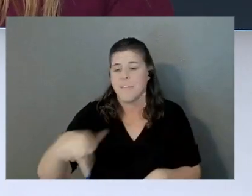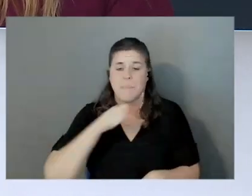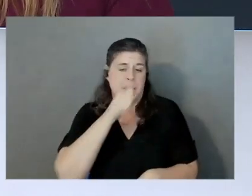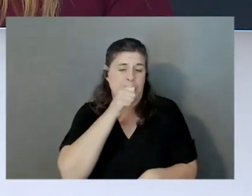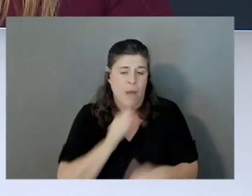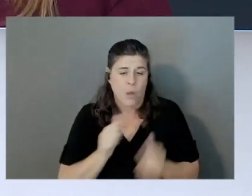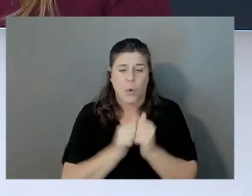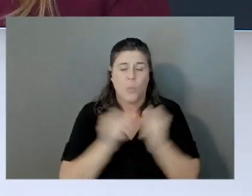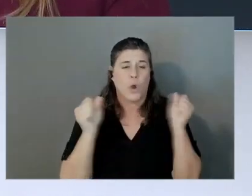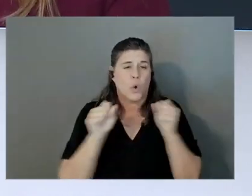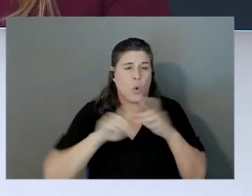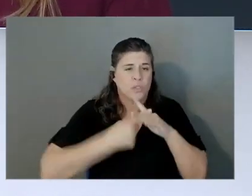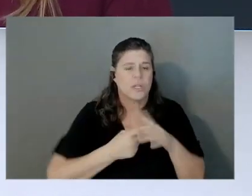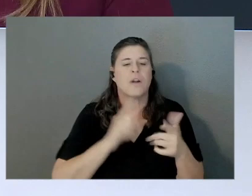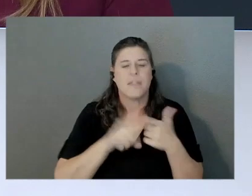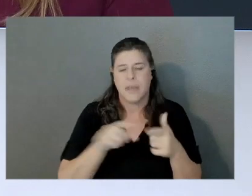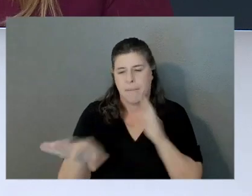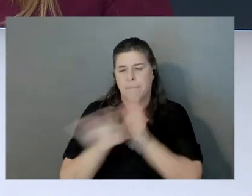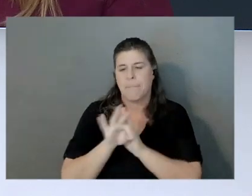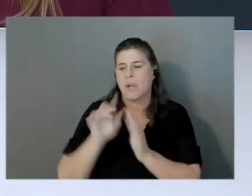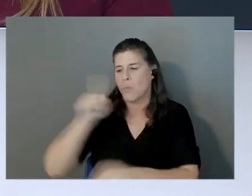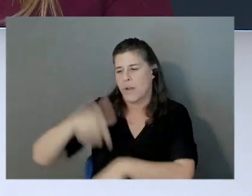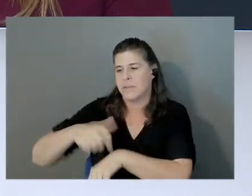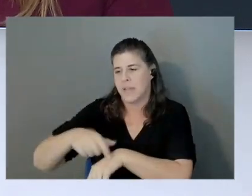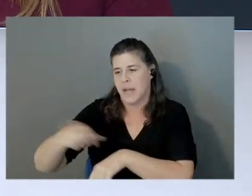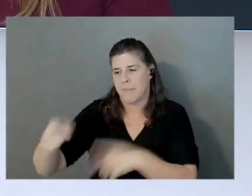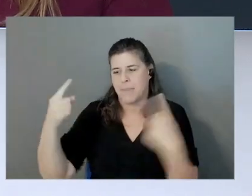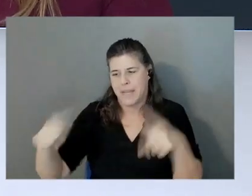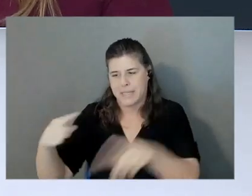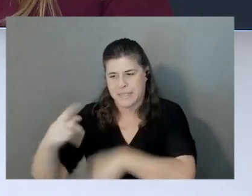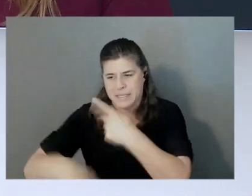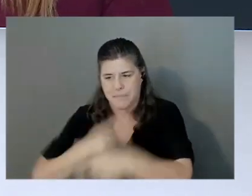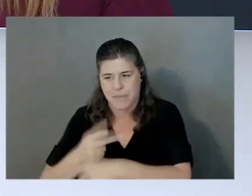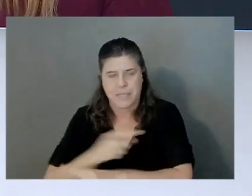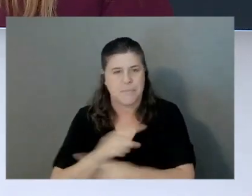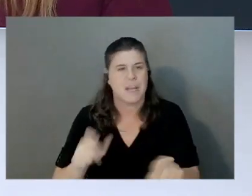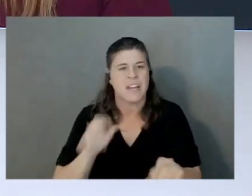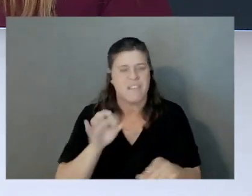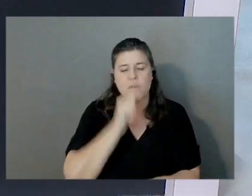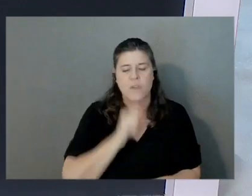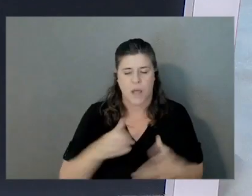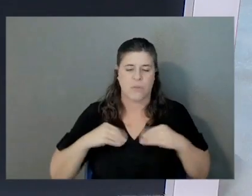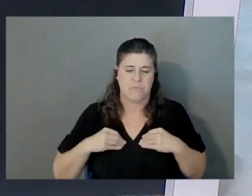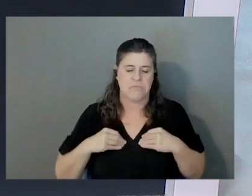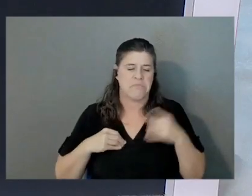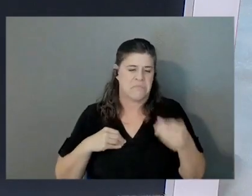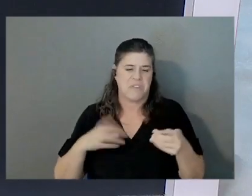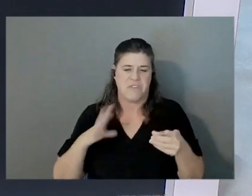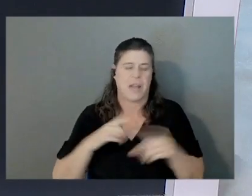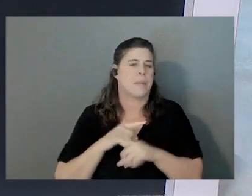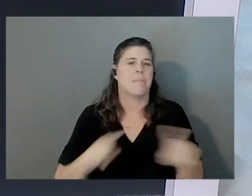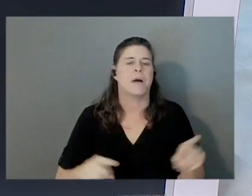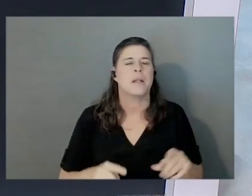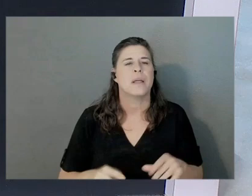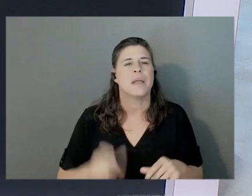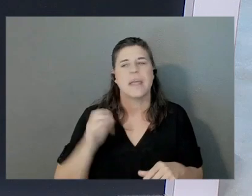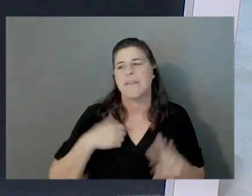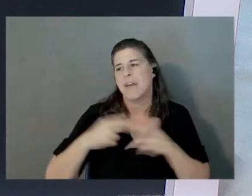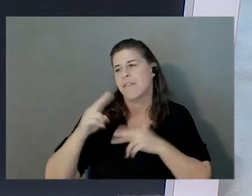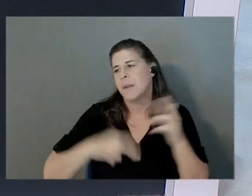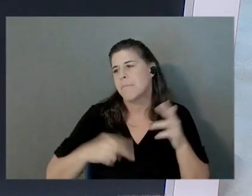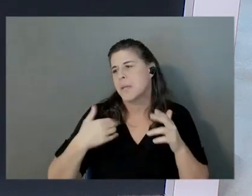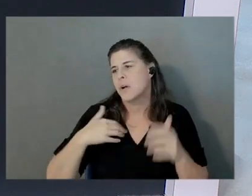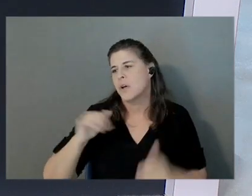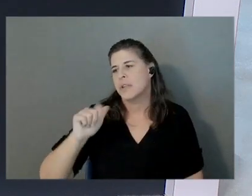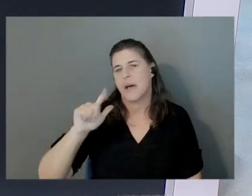still go with real-time endpoints, which are instance-based. But if they're tolerant, they should go with serverless. So if I have to build an Alexa clone,